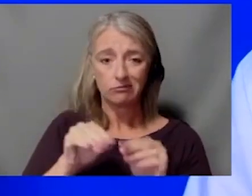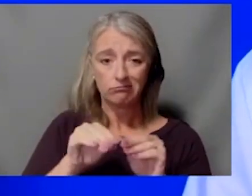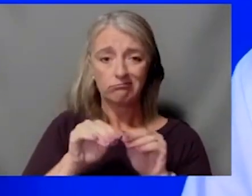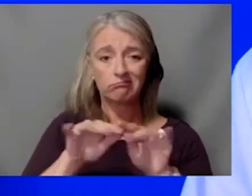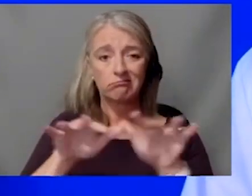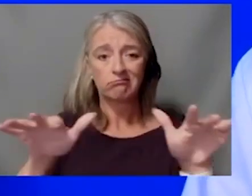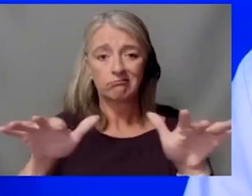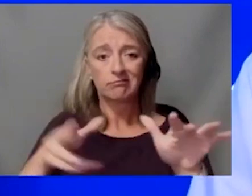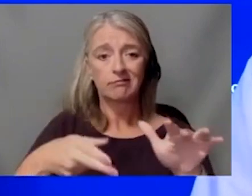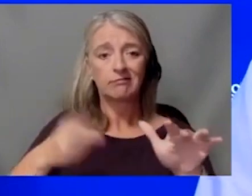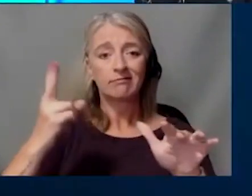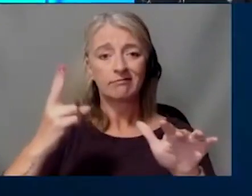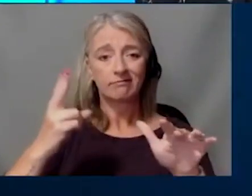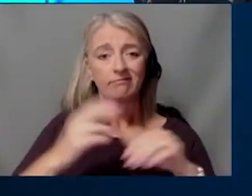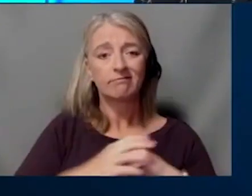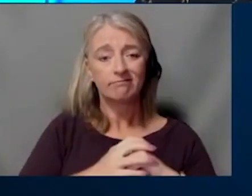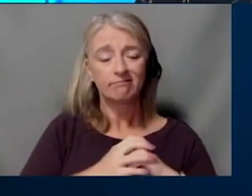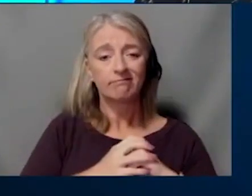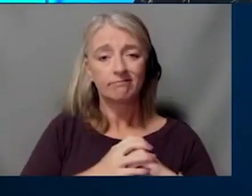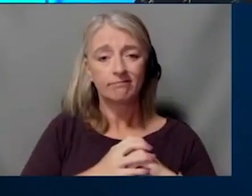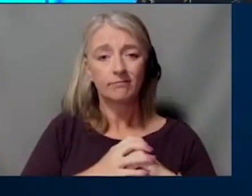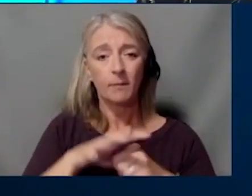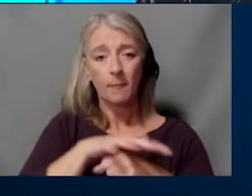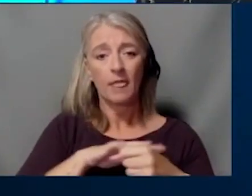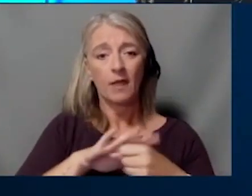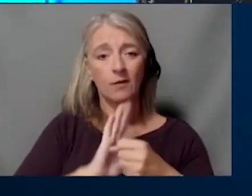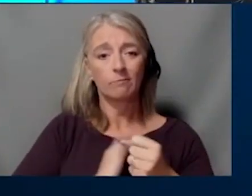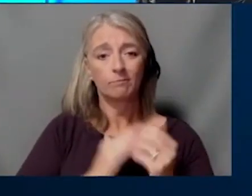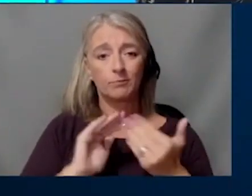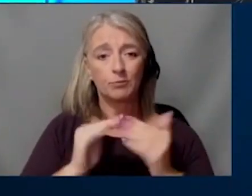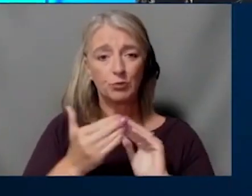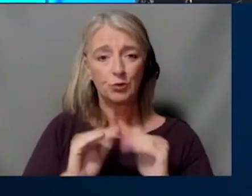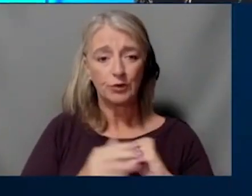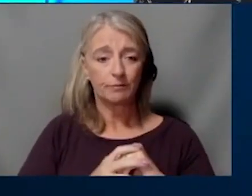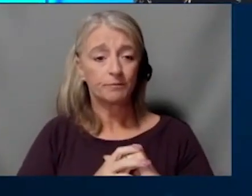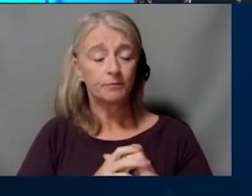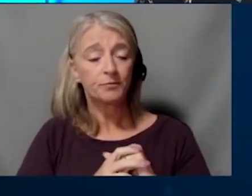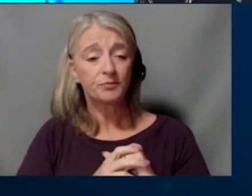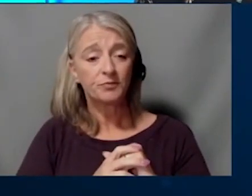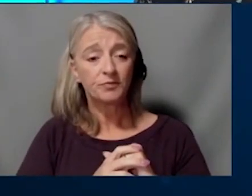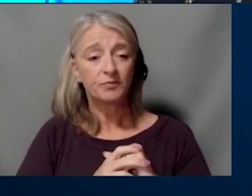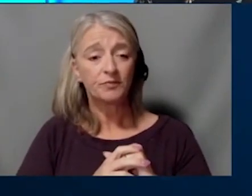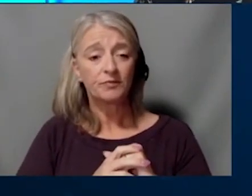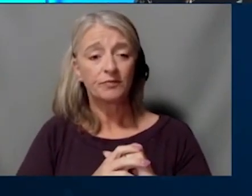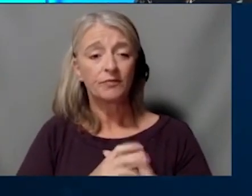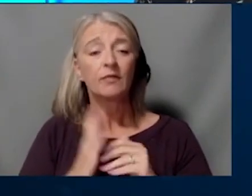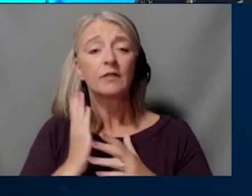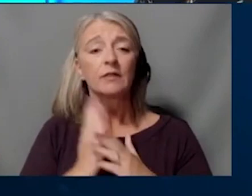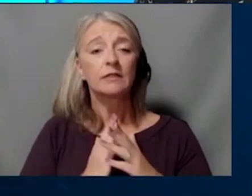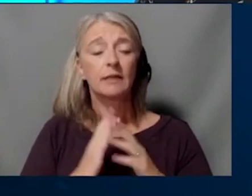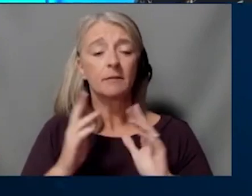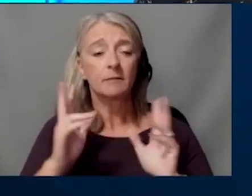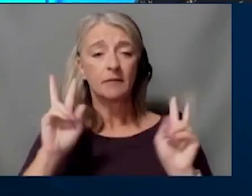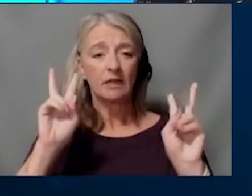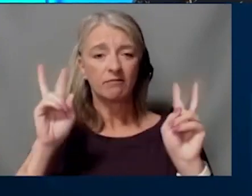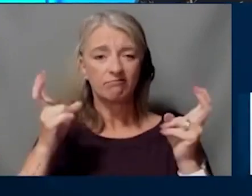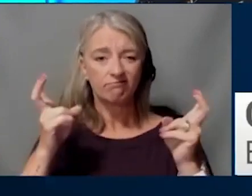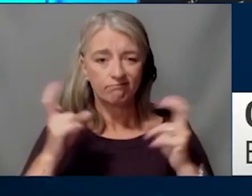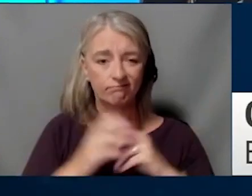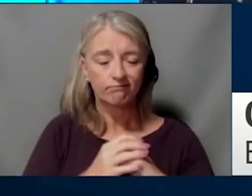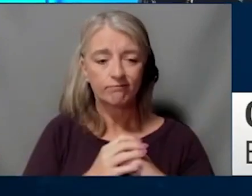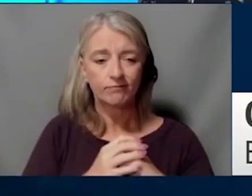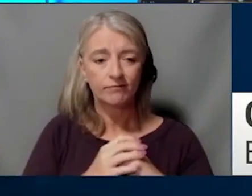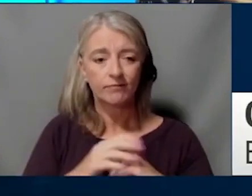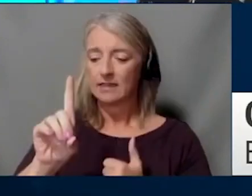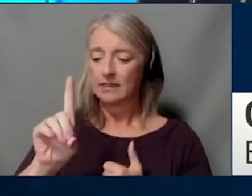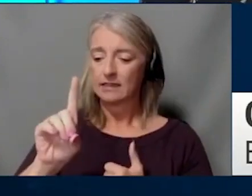around our community. Dr. Hawk, there's a few headlines swirling around, and I just want you to address them if you can. VA5 now dominant U.S. variant.